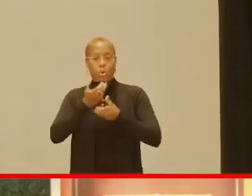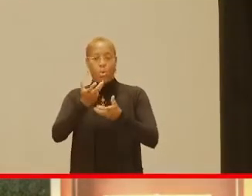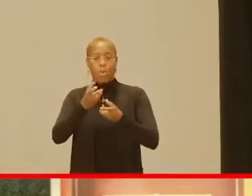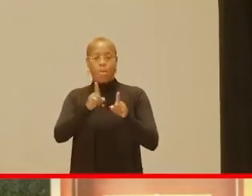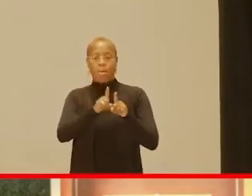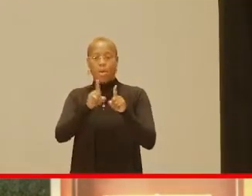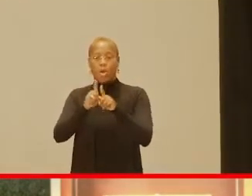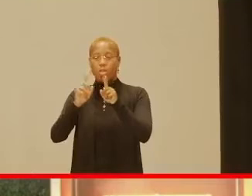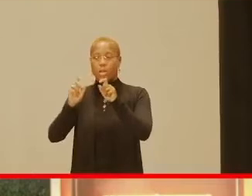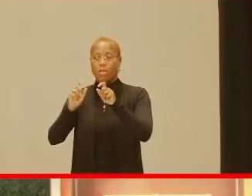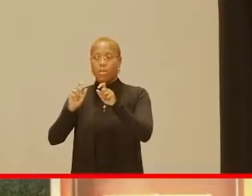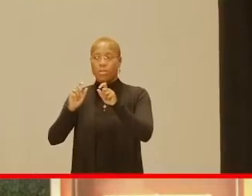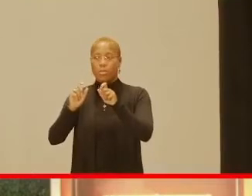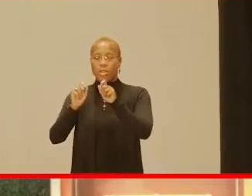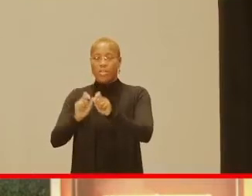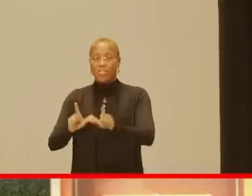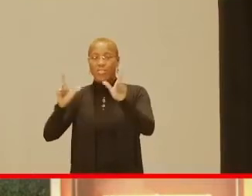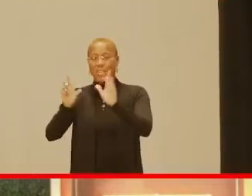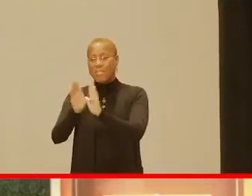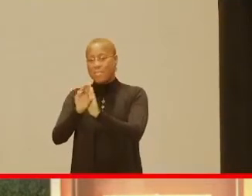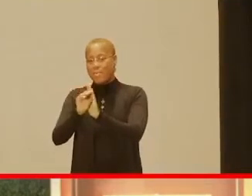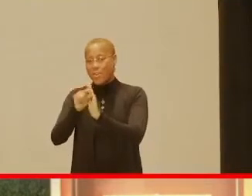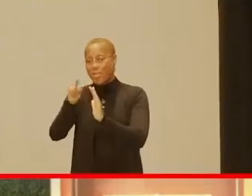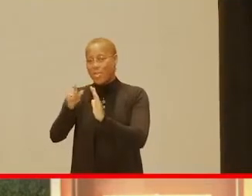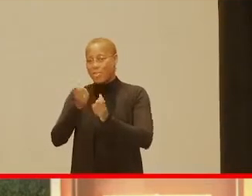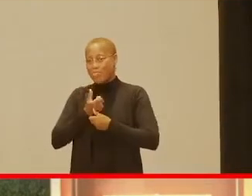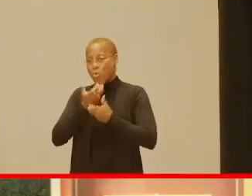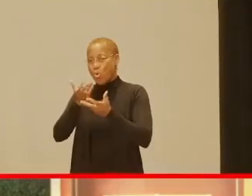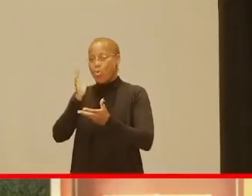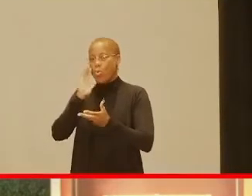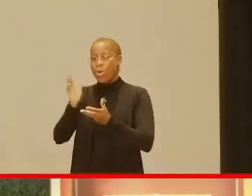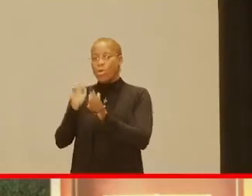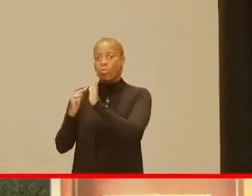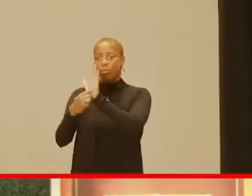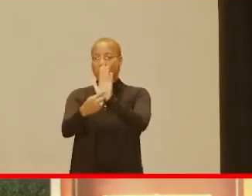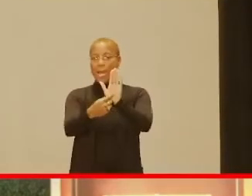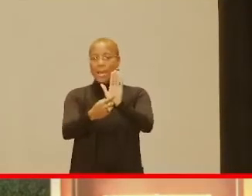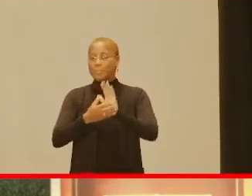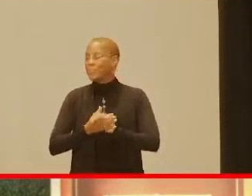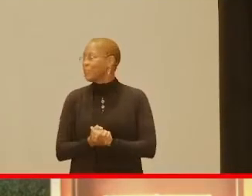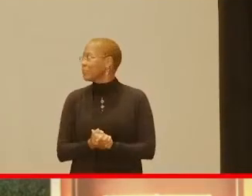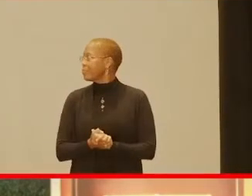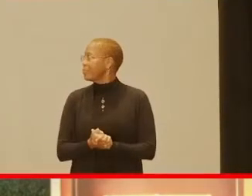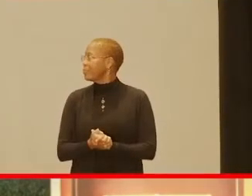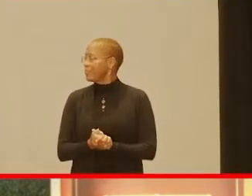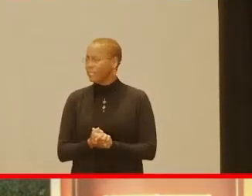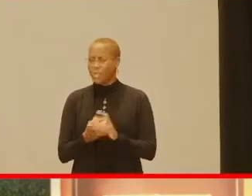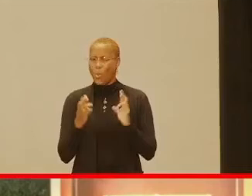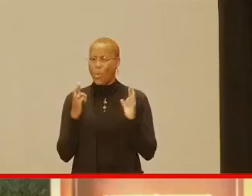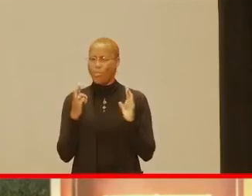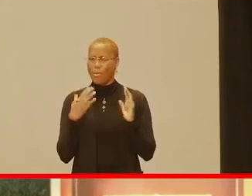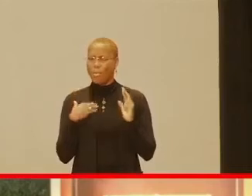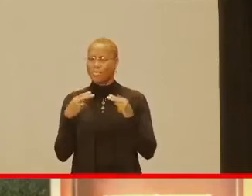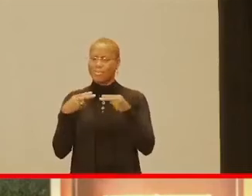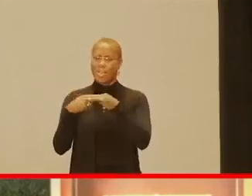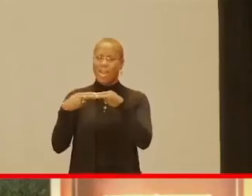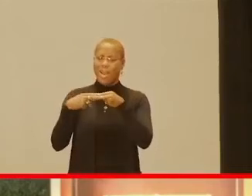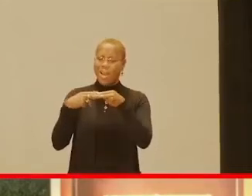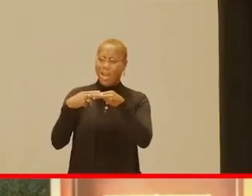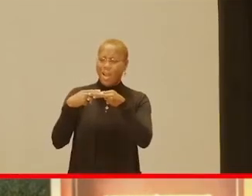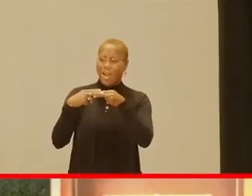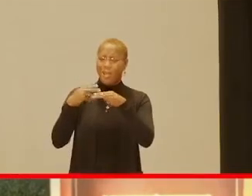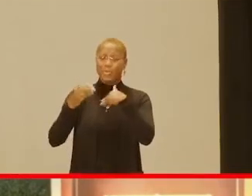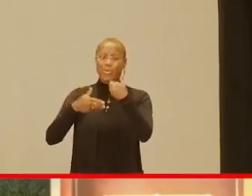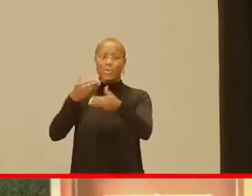a little video of this poem that we're going to play. Hopefully, if my slide will go